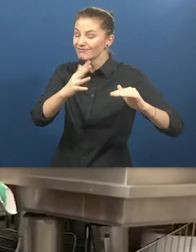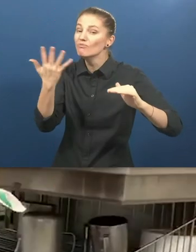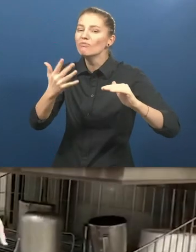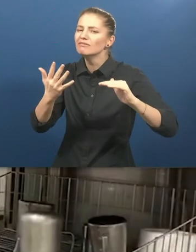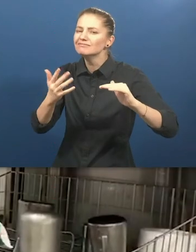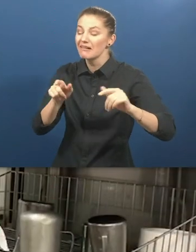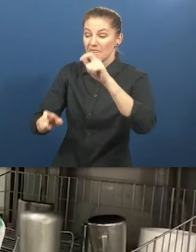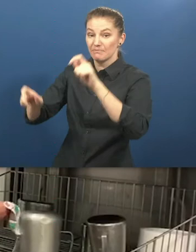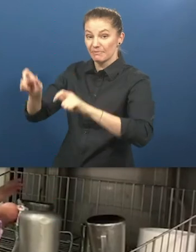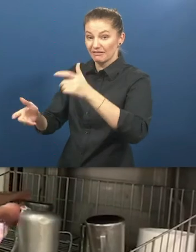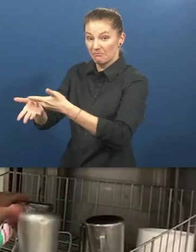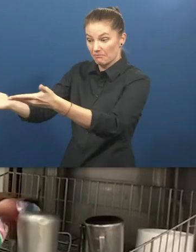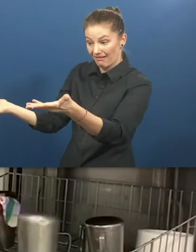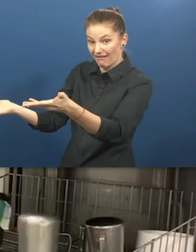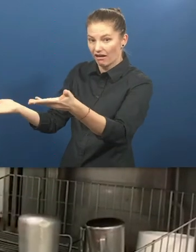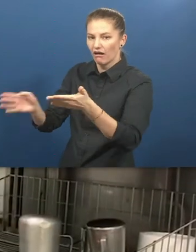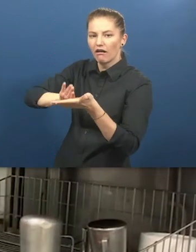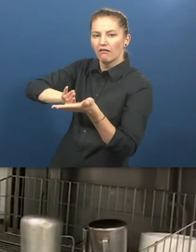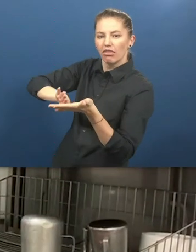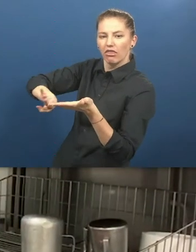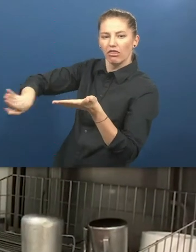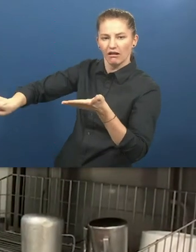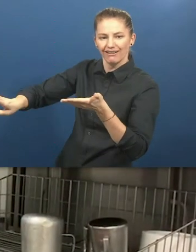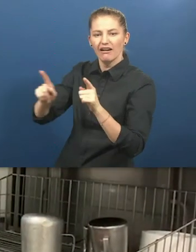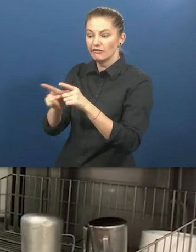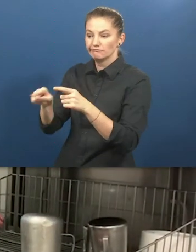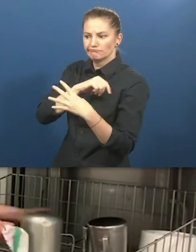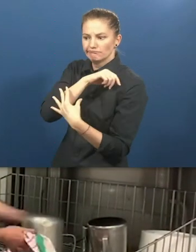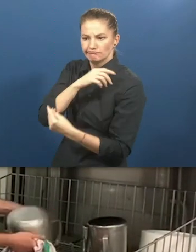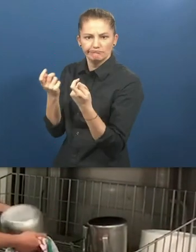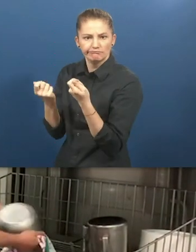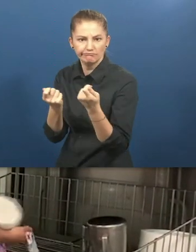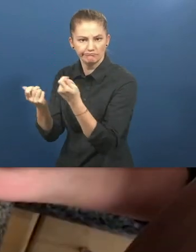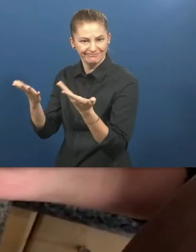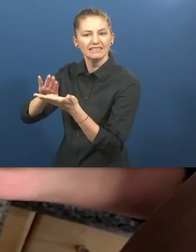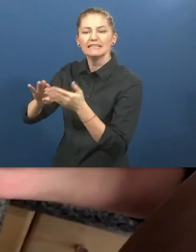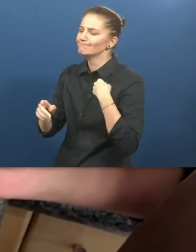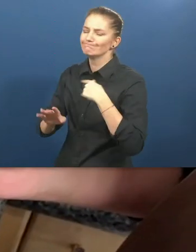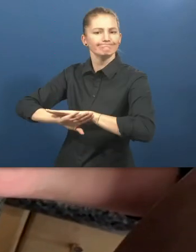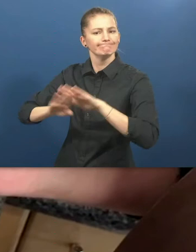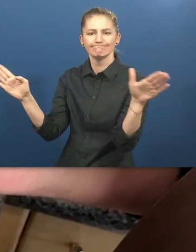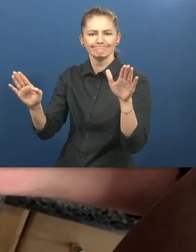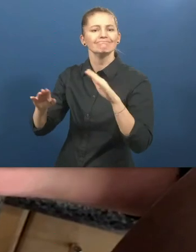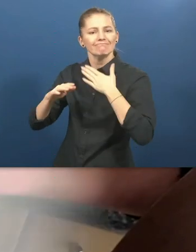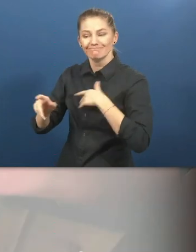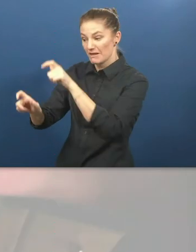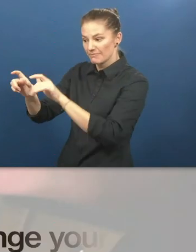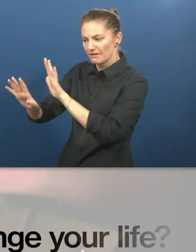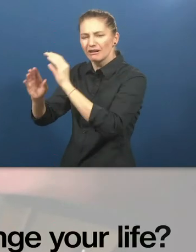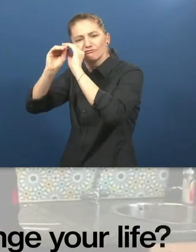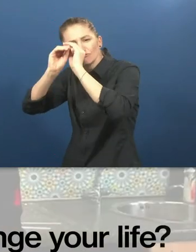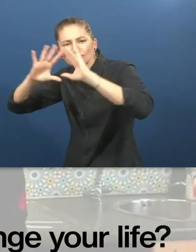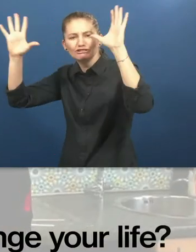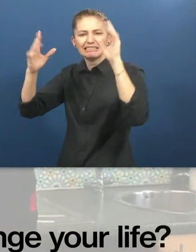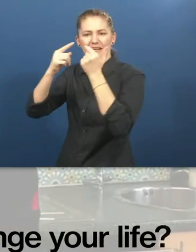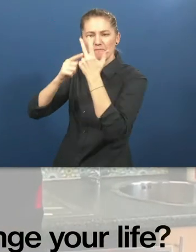help to fulfill people's dreams and reach their full potential to become active, valued citizens in their own communities. How did this